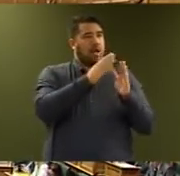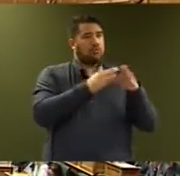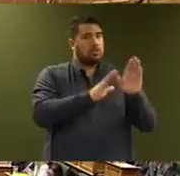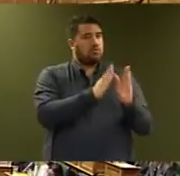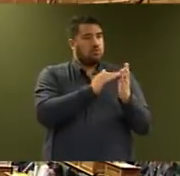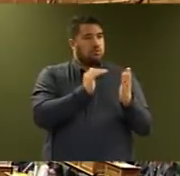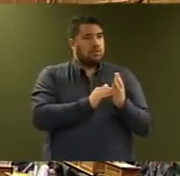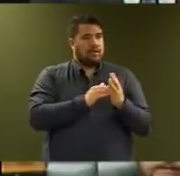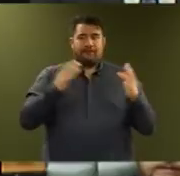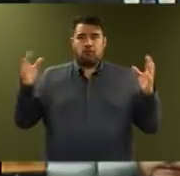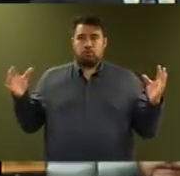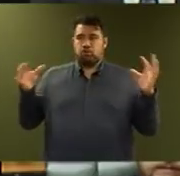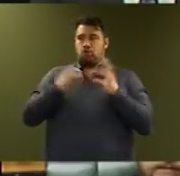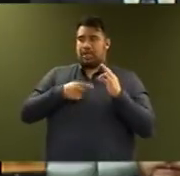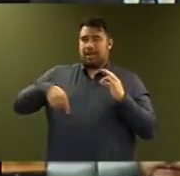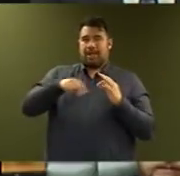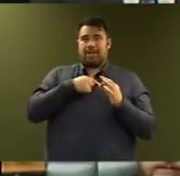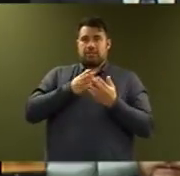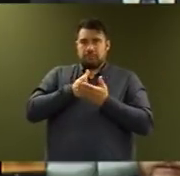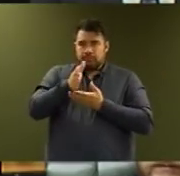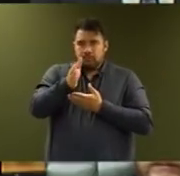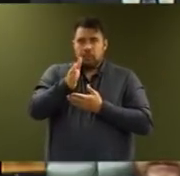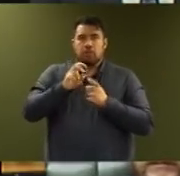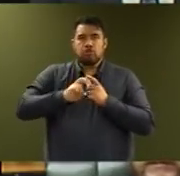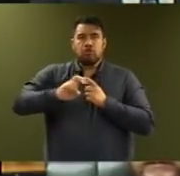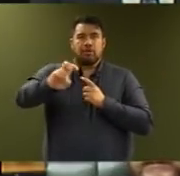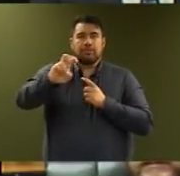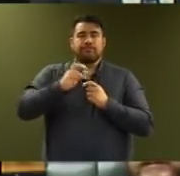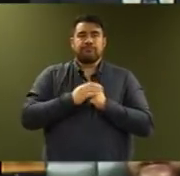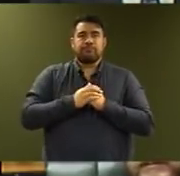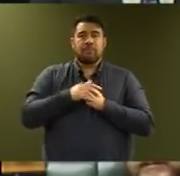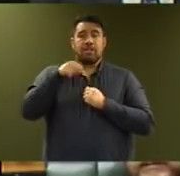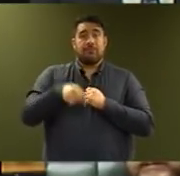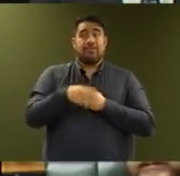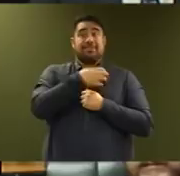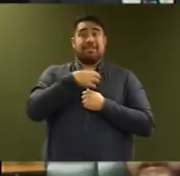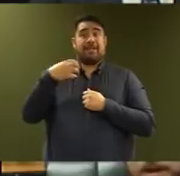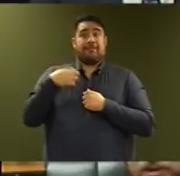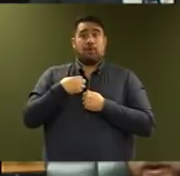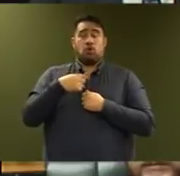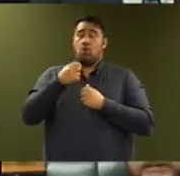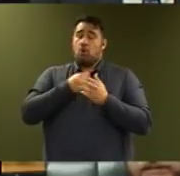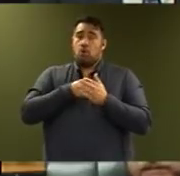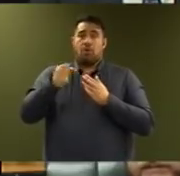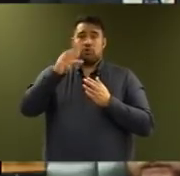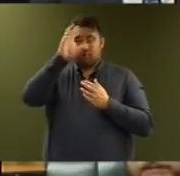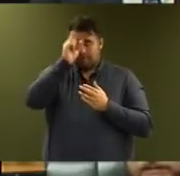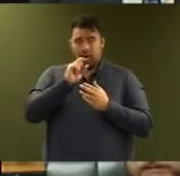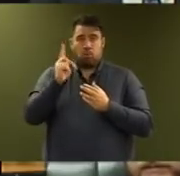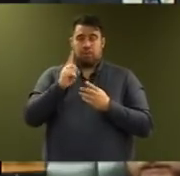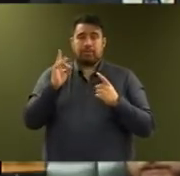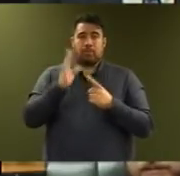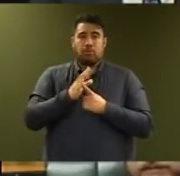Party in this journey. This Government will always remember what matters most. He aha te